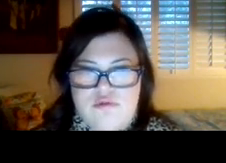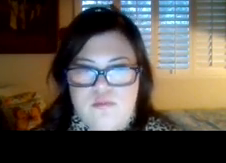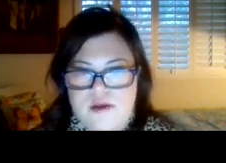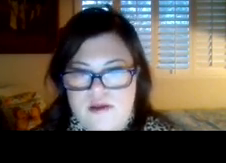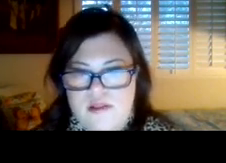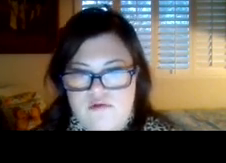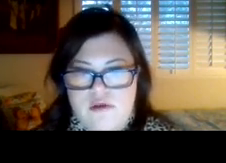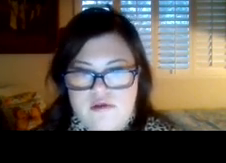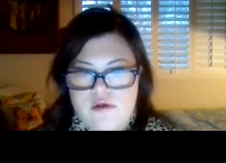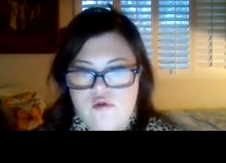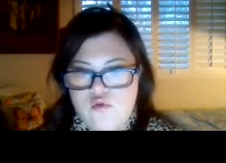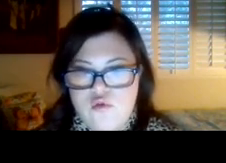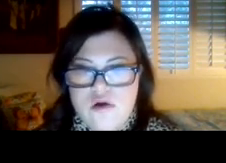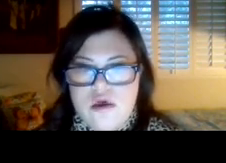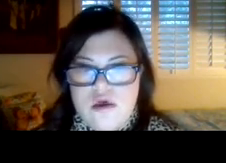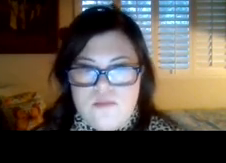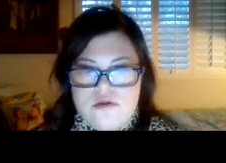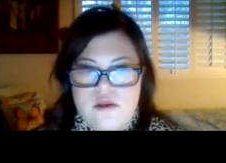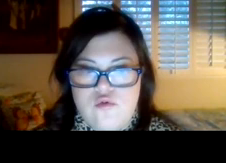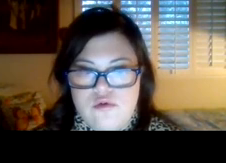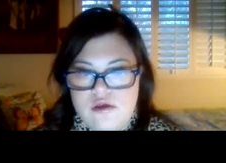we wrote many letters for school.